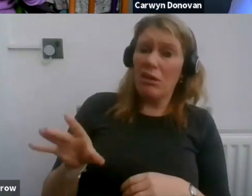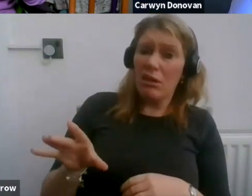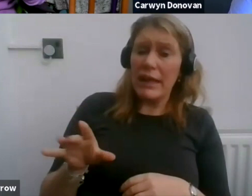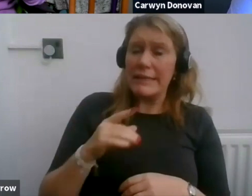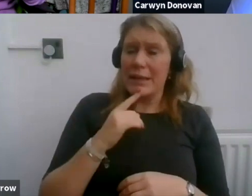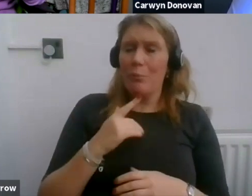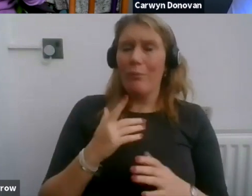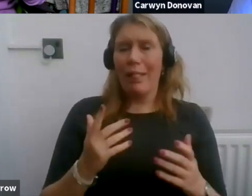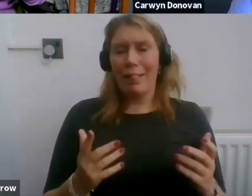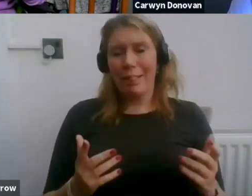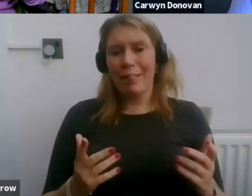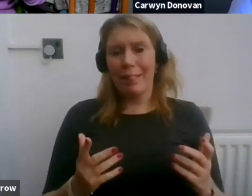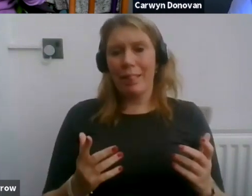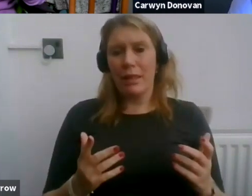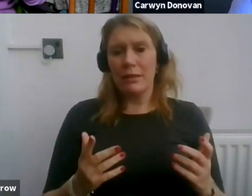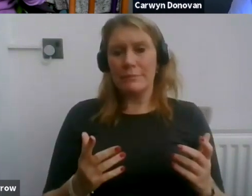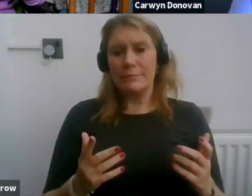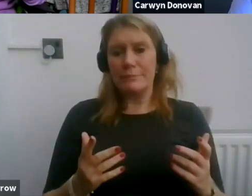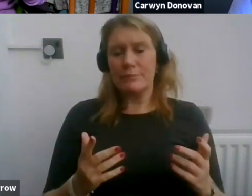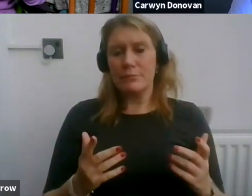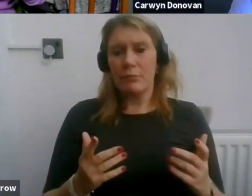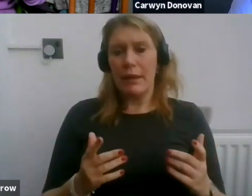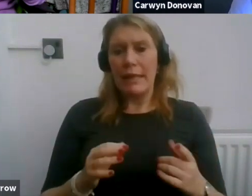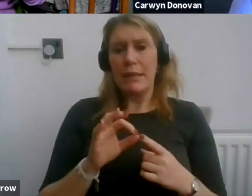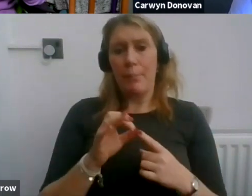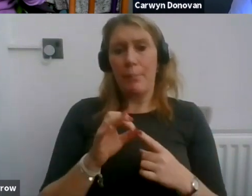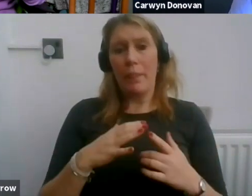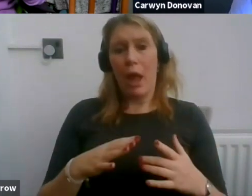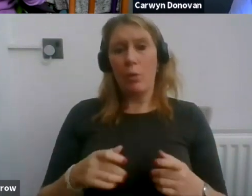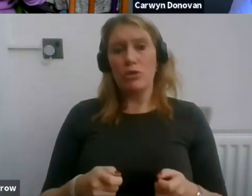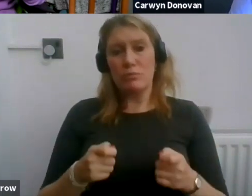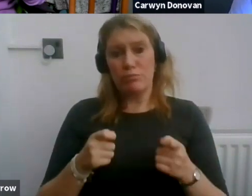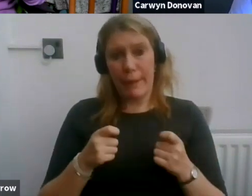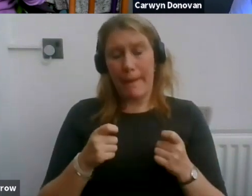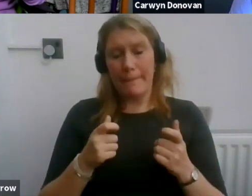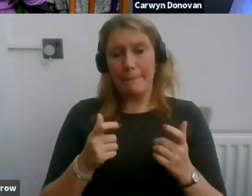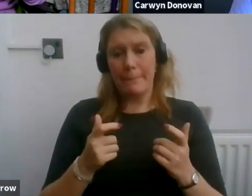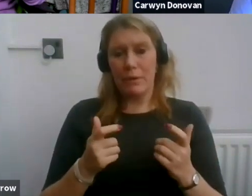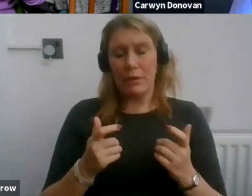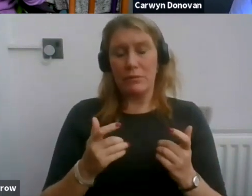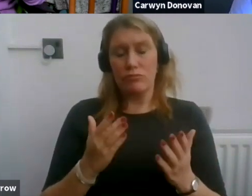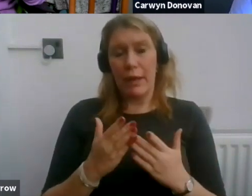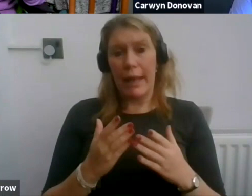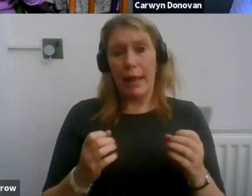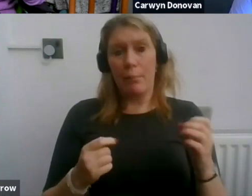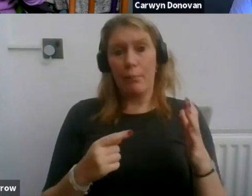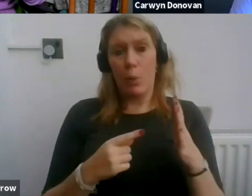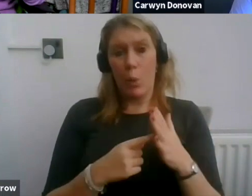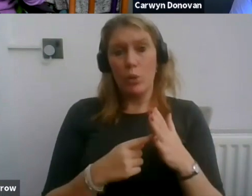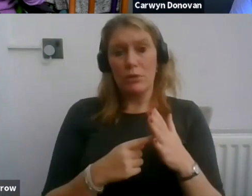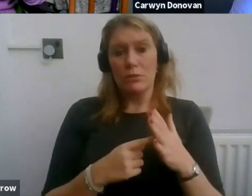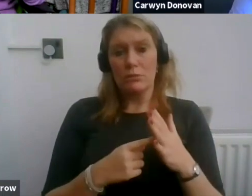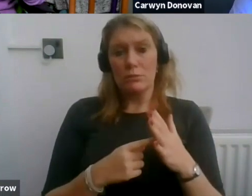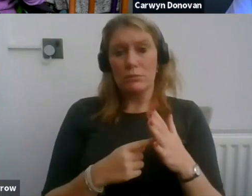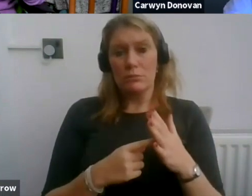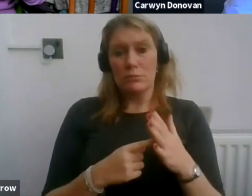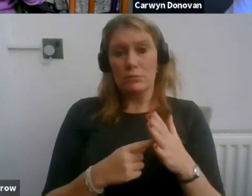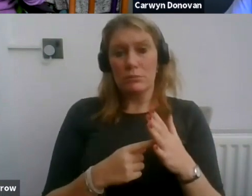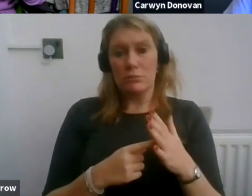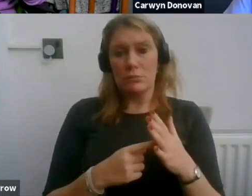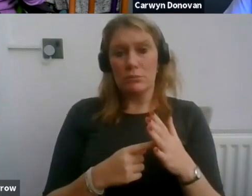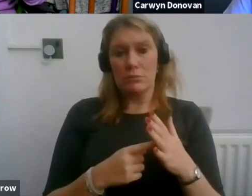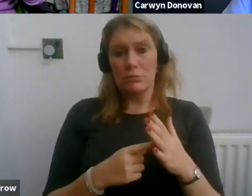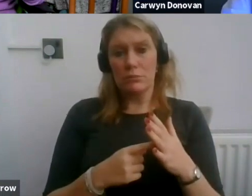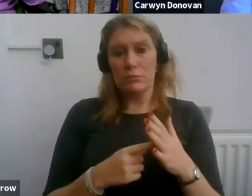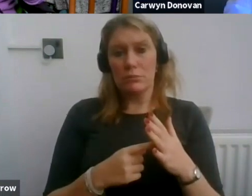OK, and you lead me on to a point which I wanted to touch, which is crucial or very important, very prominent